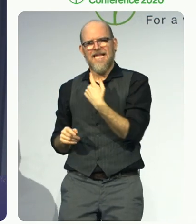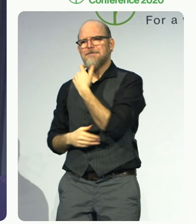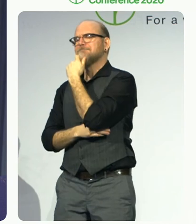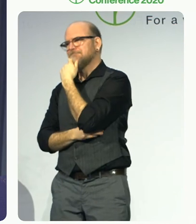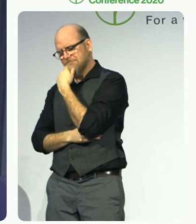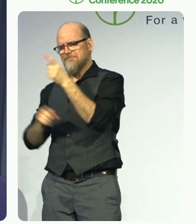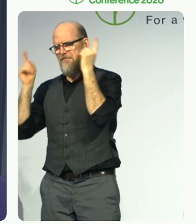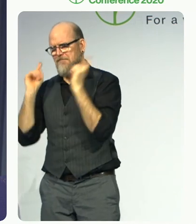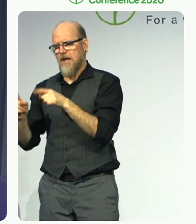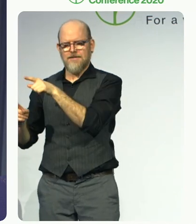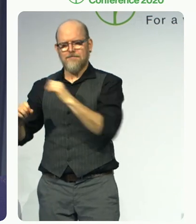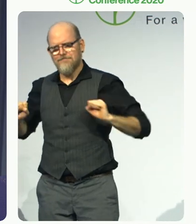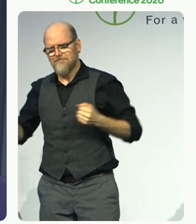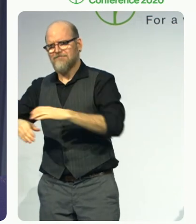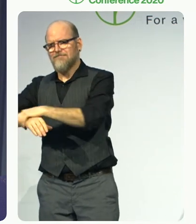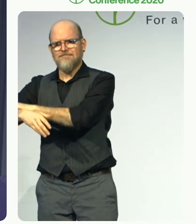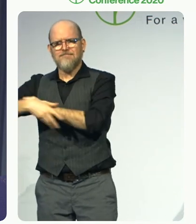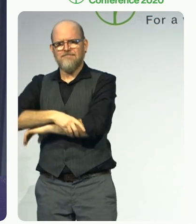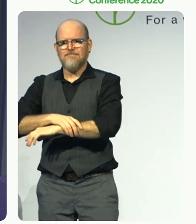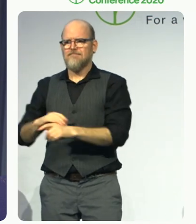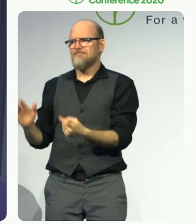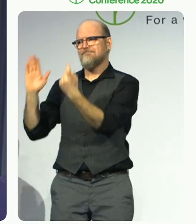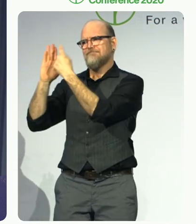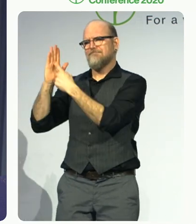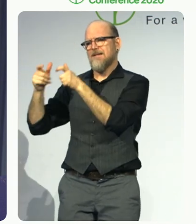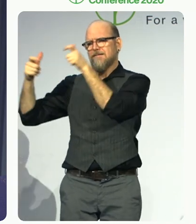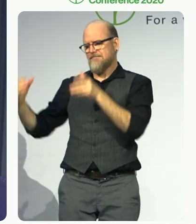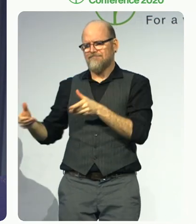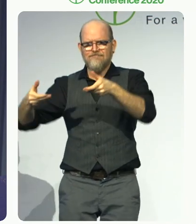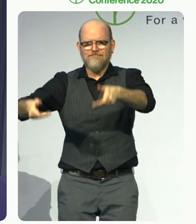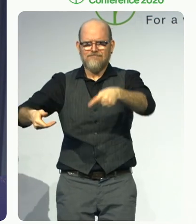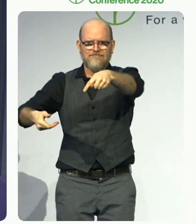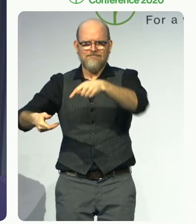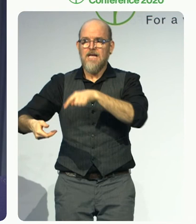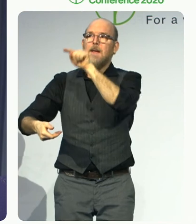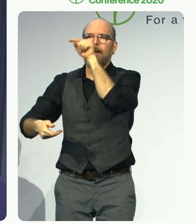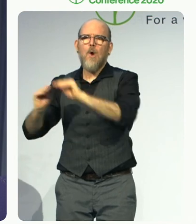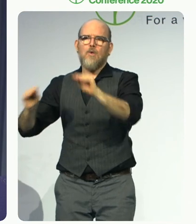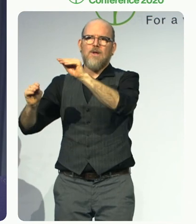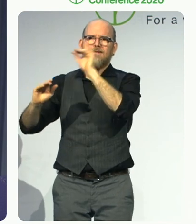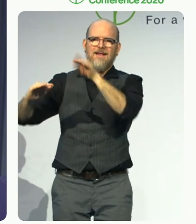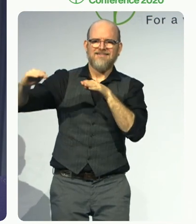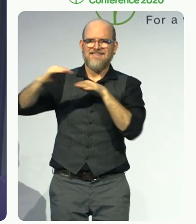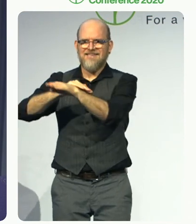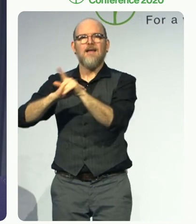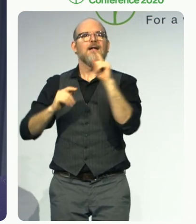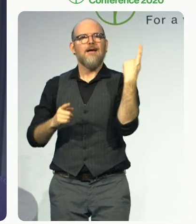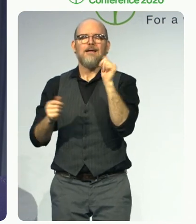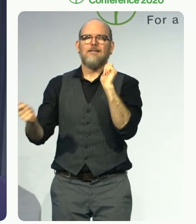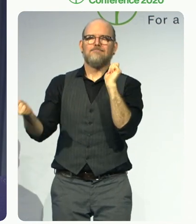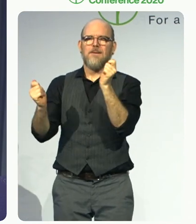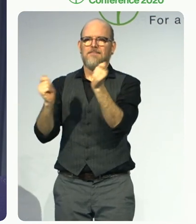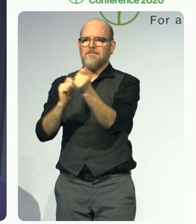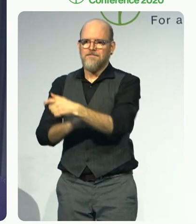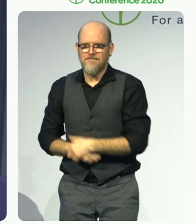Because, let me quote the former Minister of Labour of Germany, Norbert Blum,